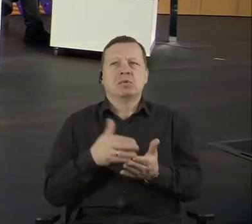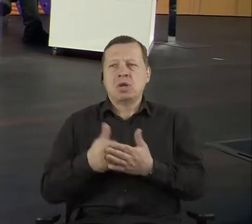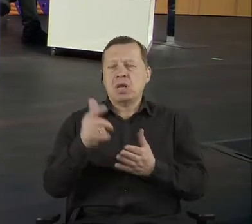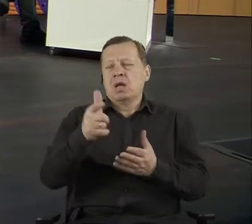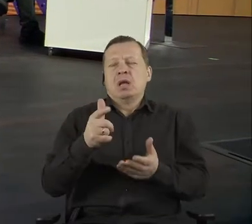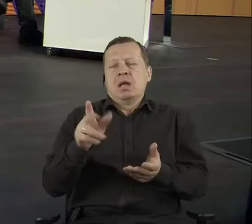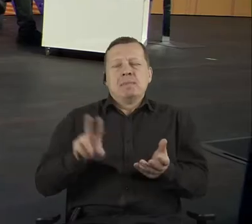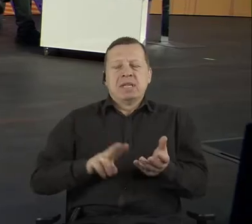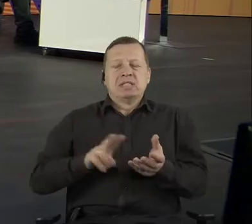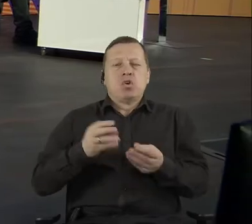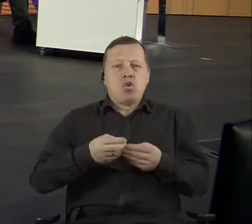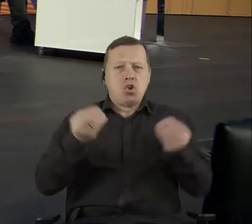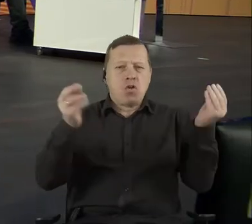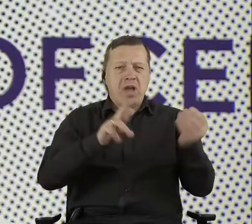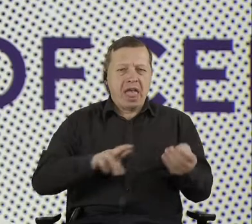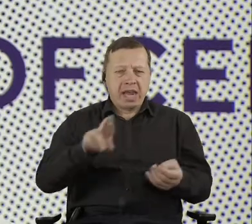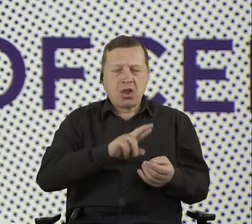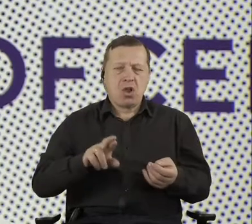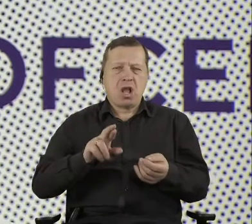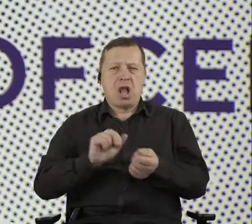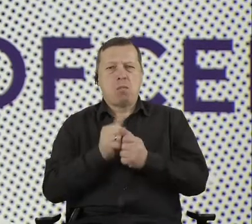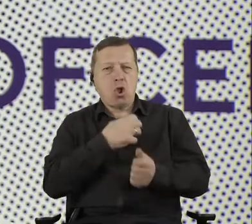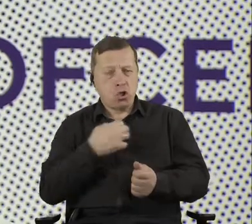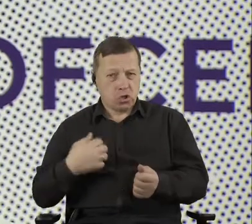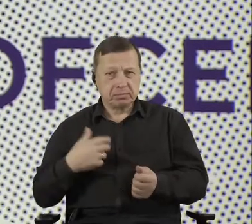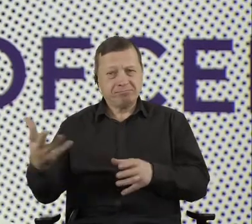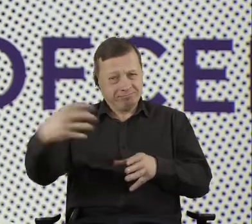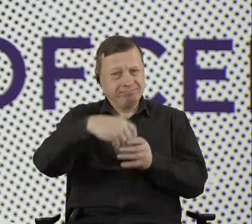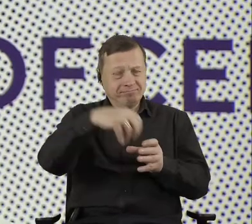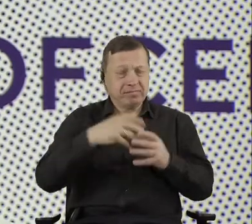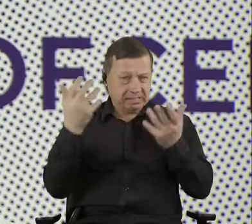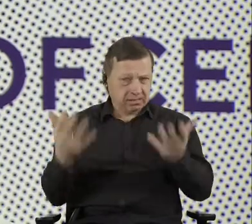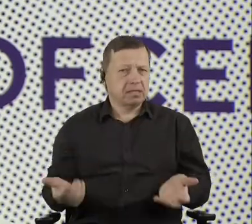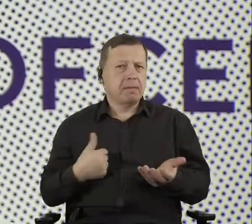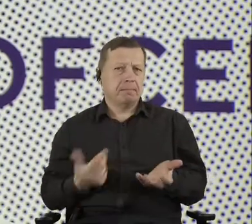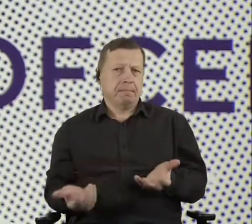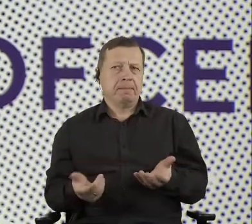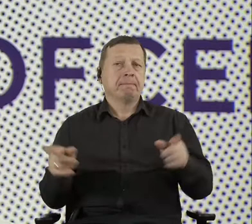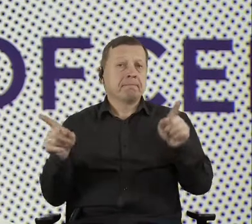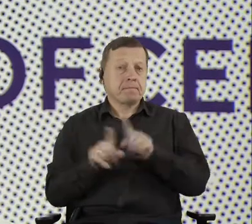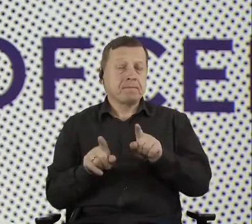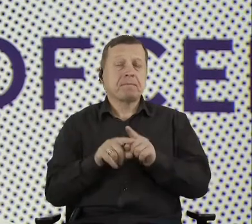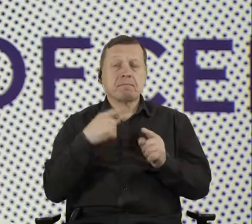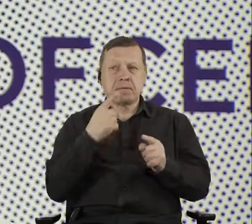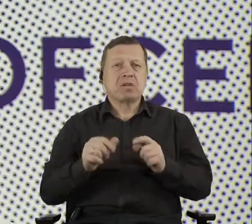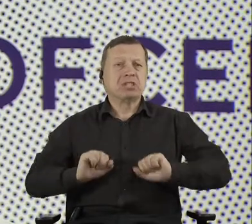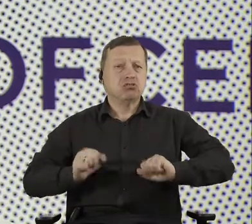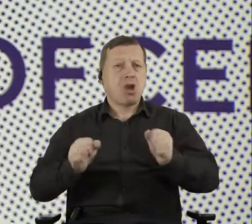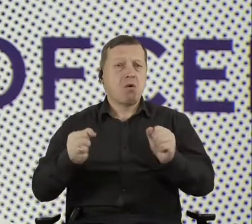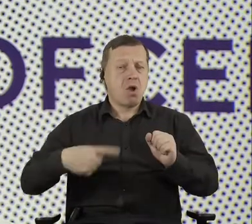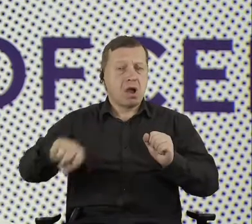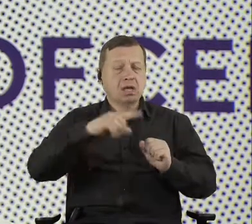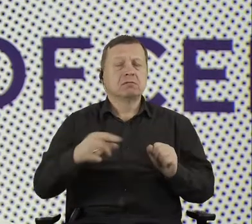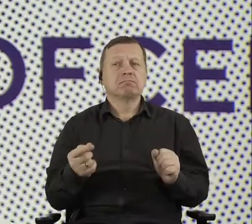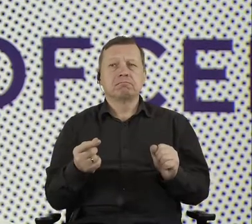there was also a wide and vibrant active community, mostly people from business, but also not